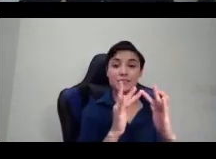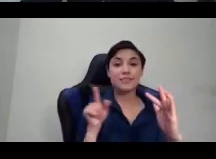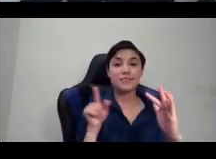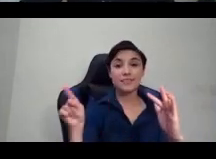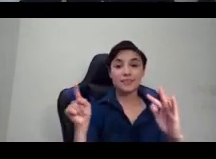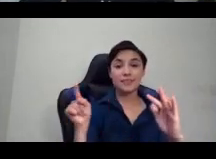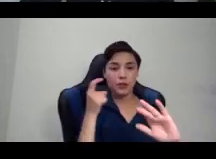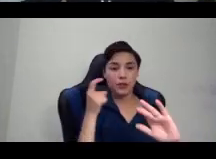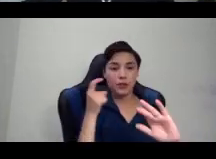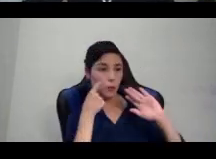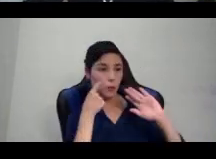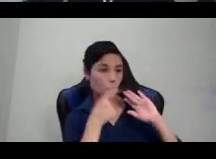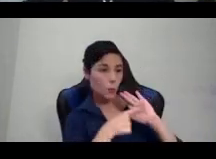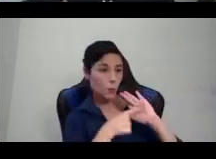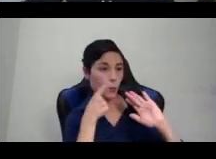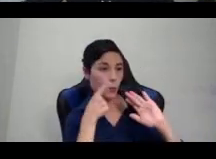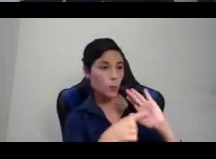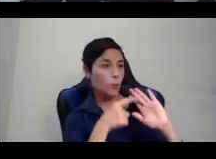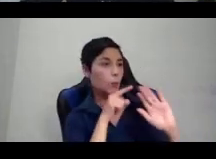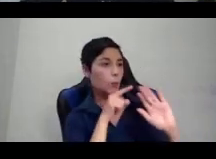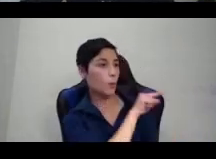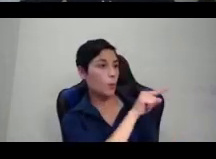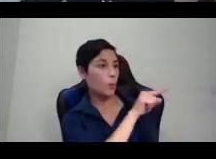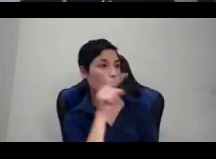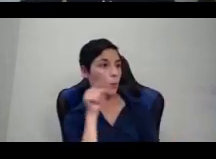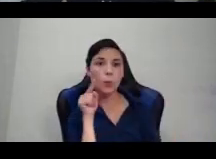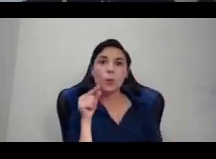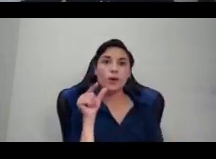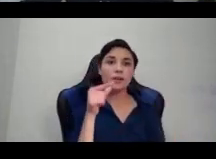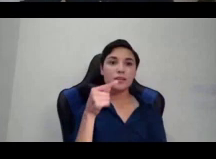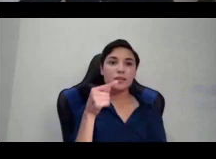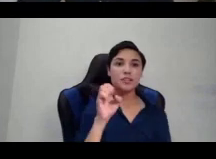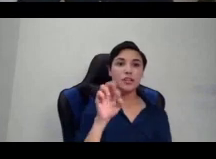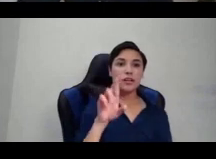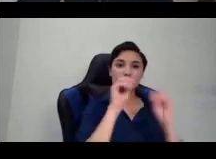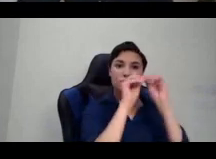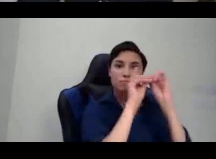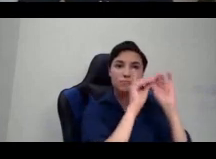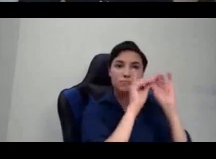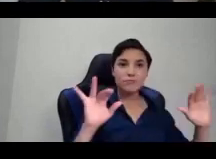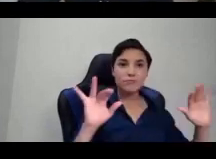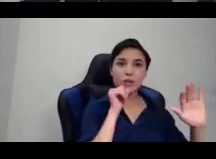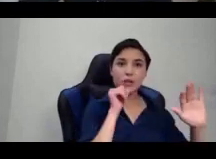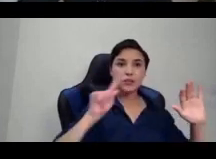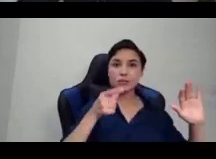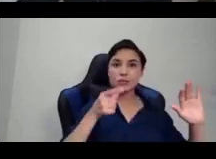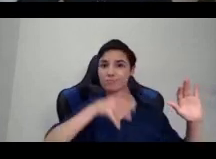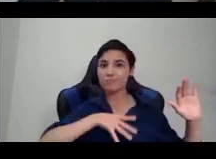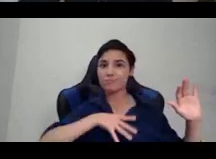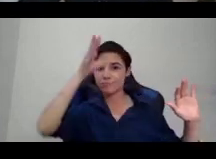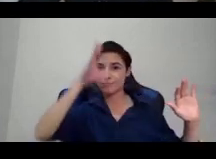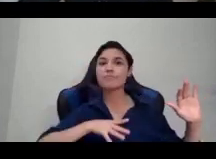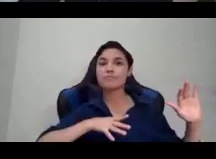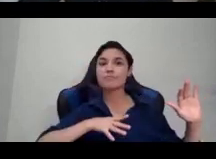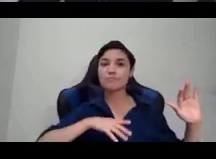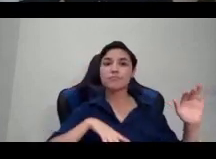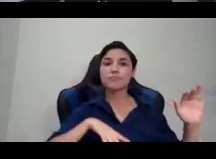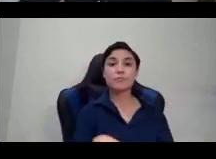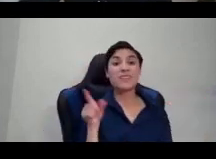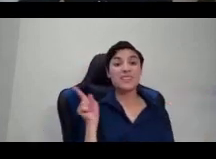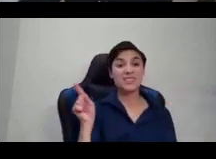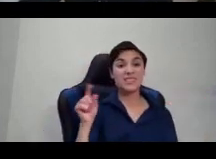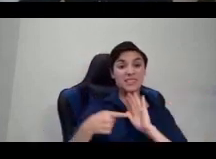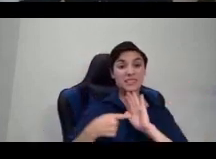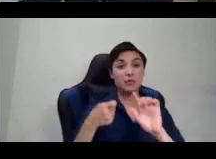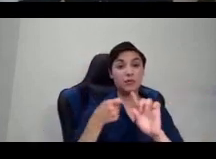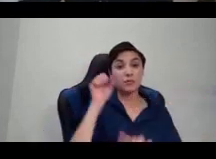and writing about the gender diversity that they saw. This is an example from the southeast of Turtle